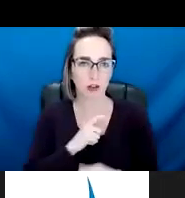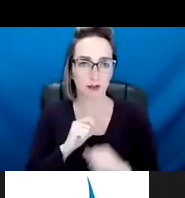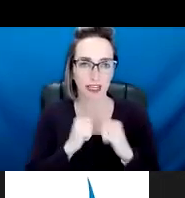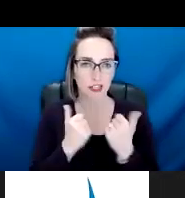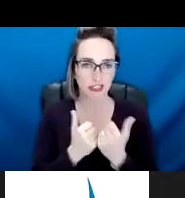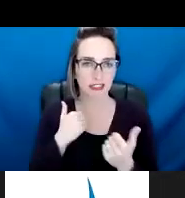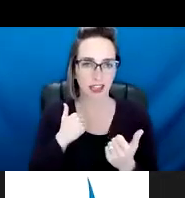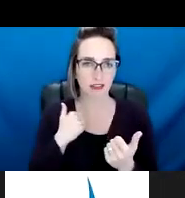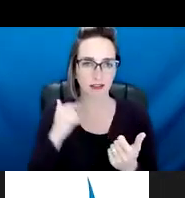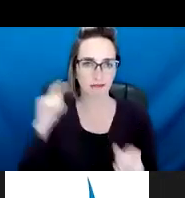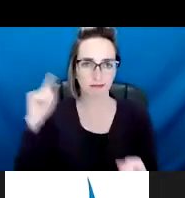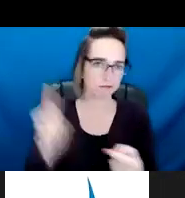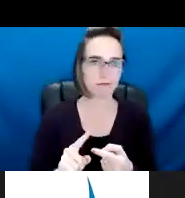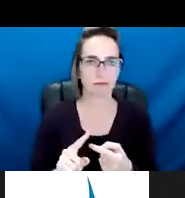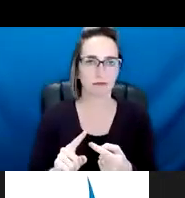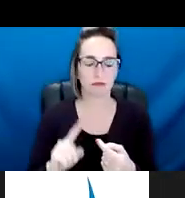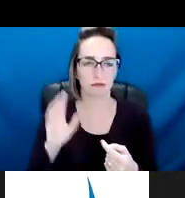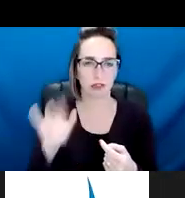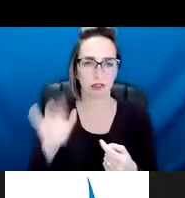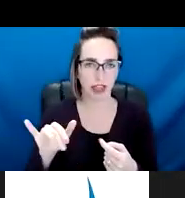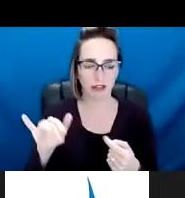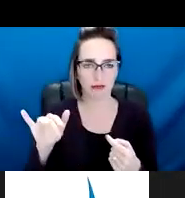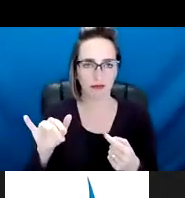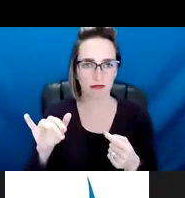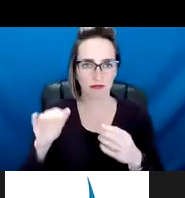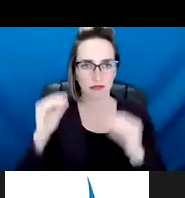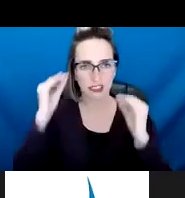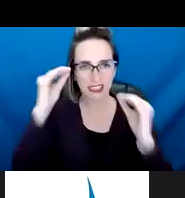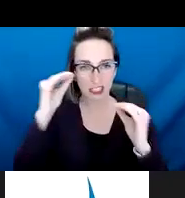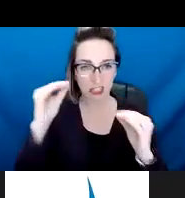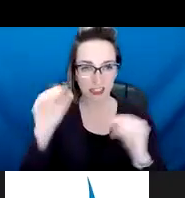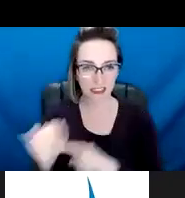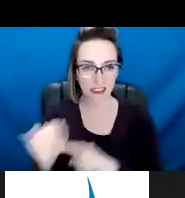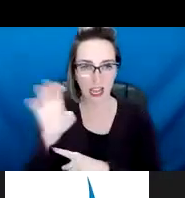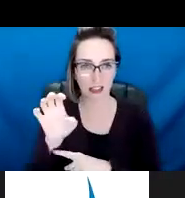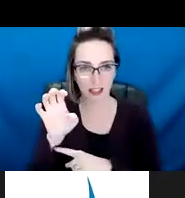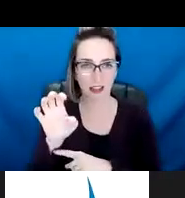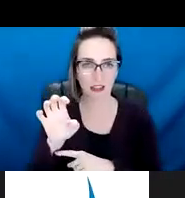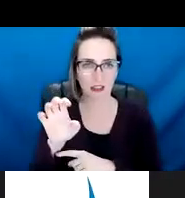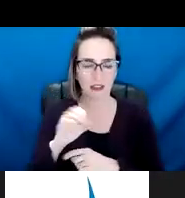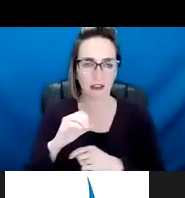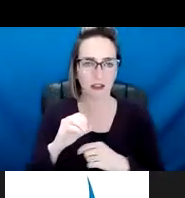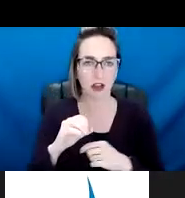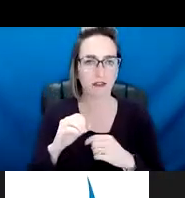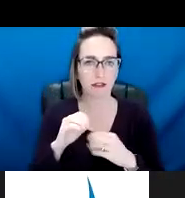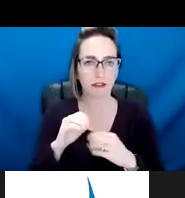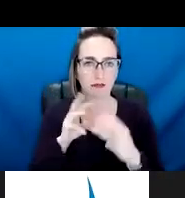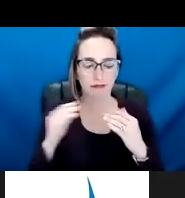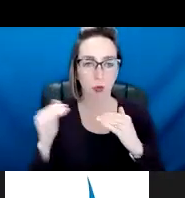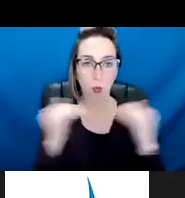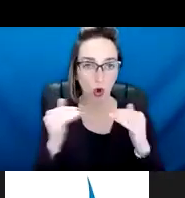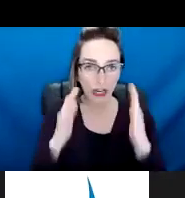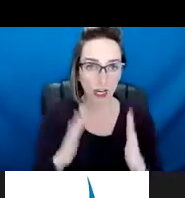that mentality of that warrior mentality. So we've in fact went, uh, forth and banned any type of warrior type training for our employees.